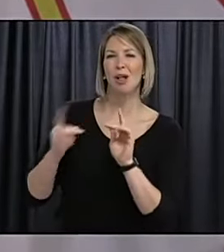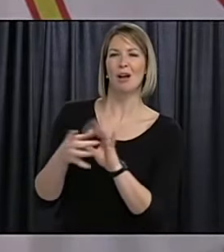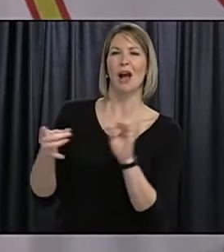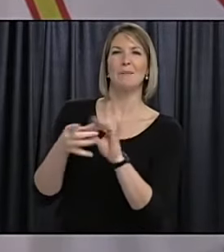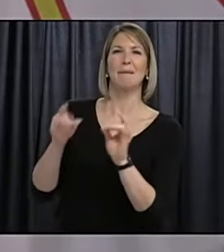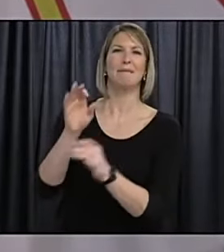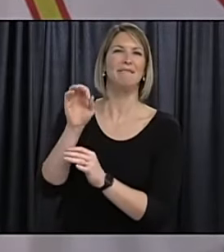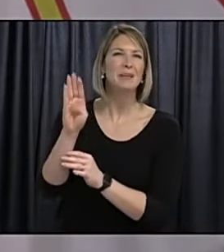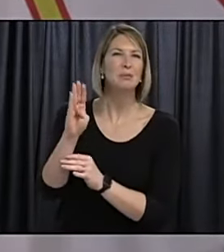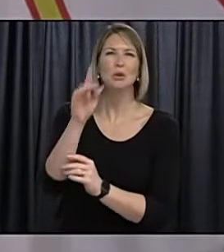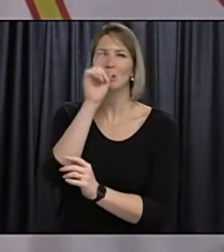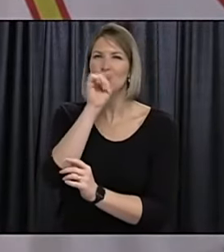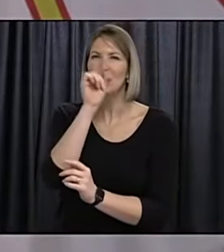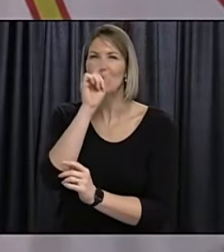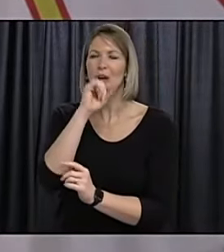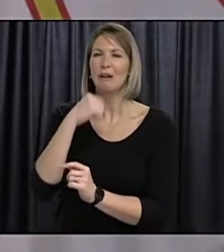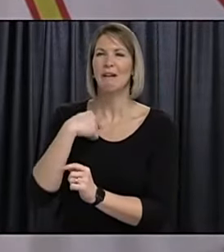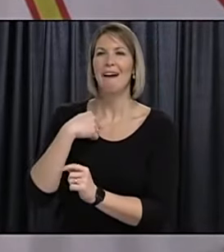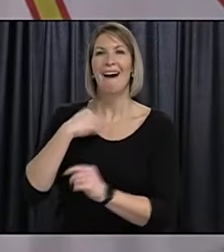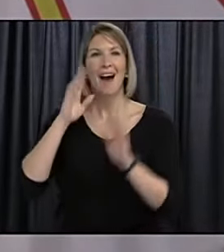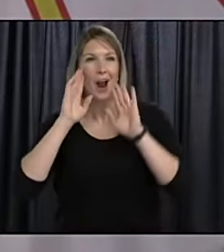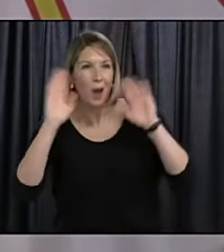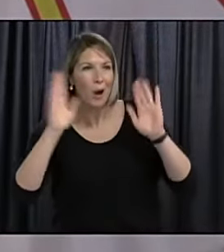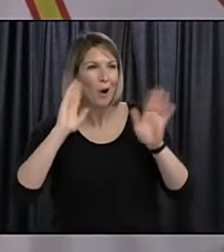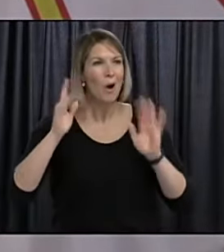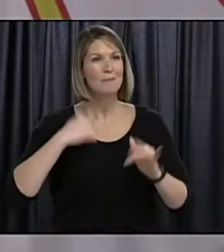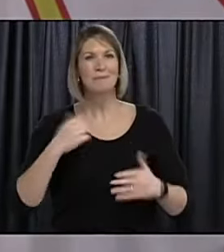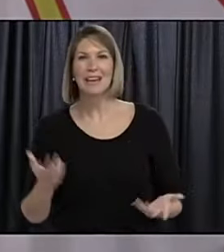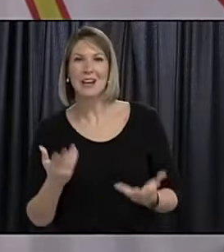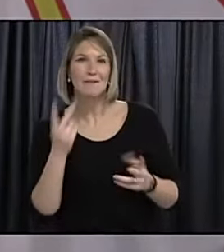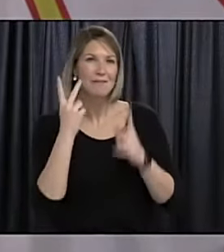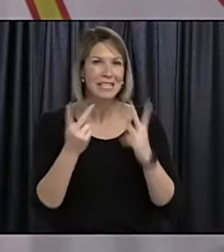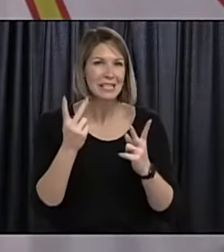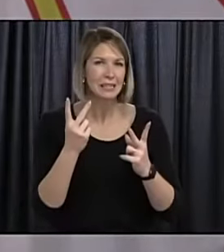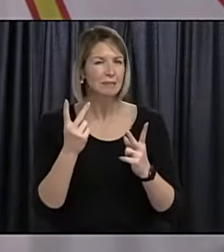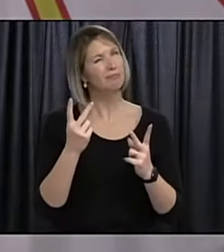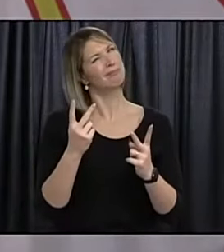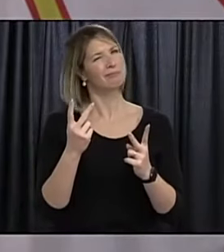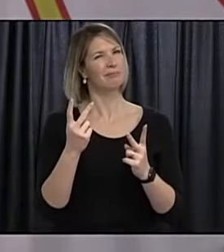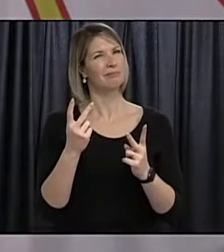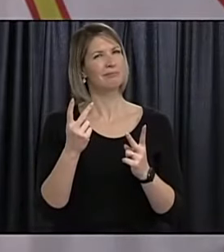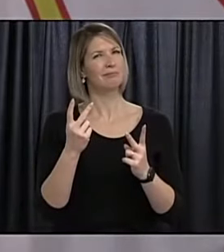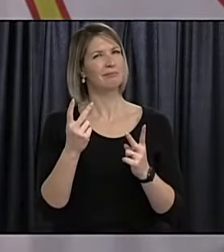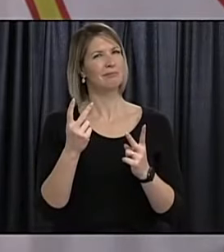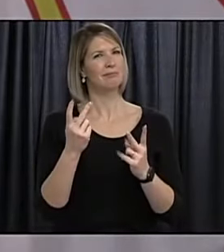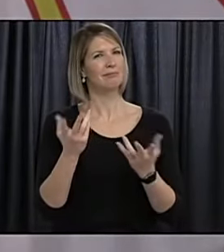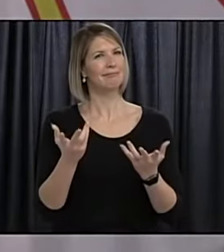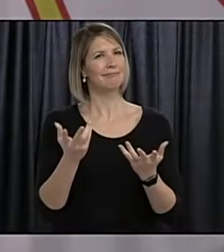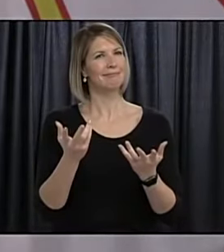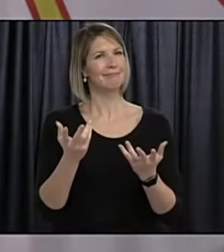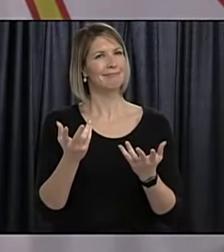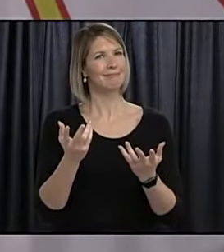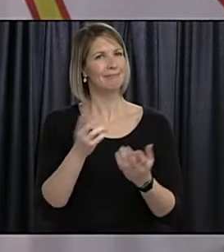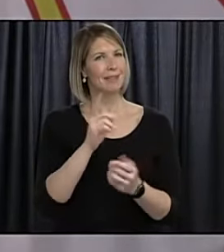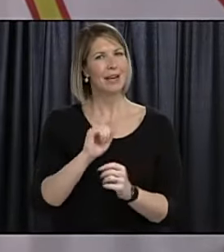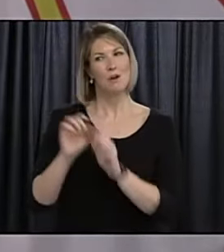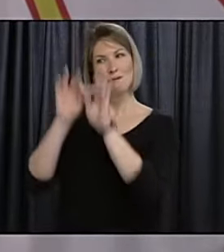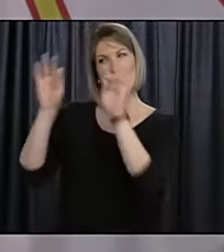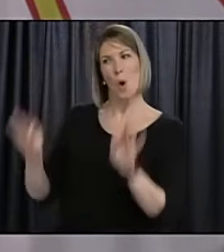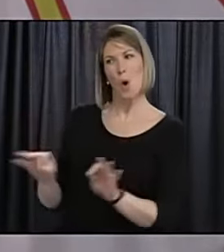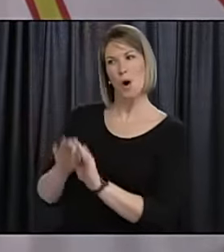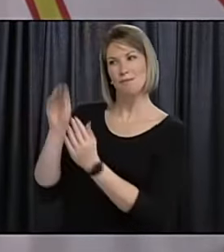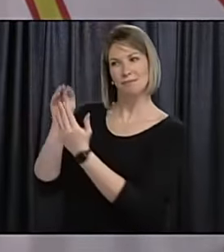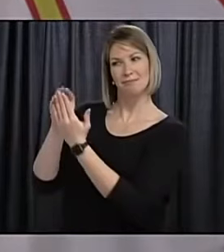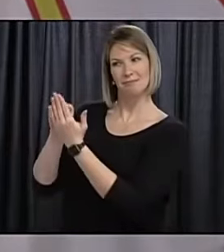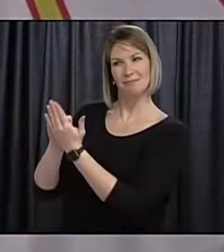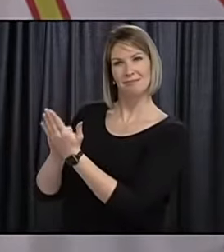that you know is provided um to the travel exemption team um visiting just